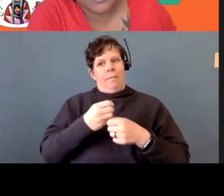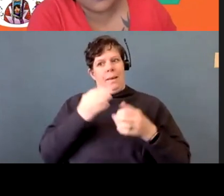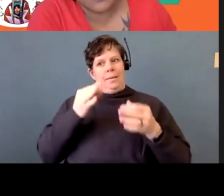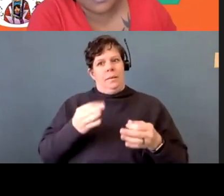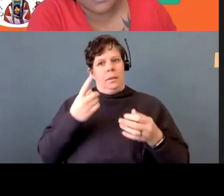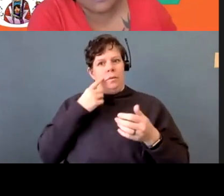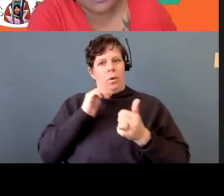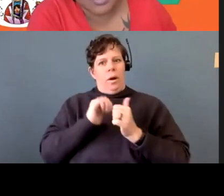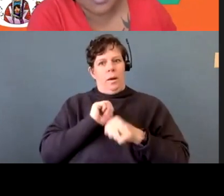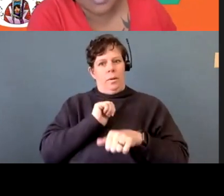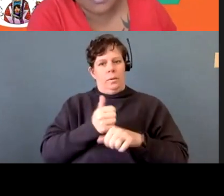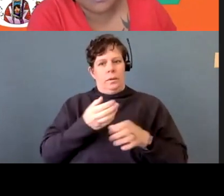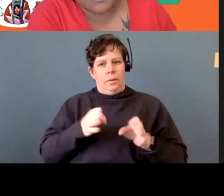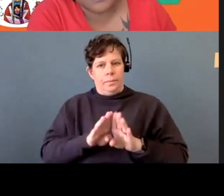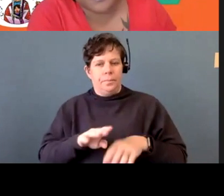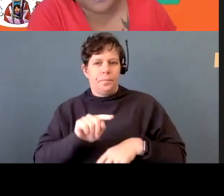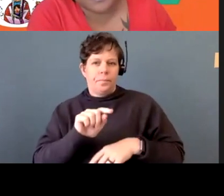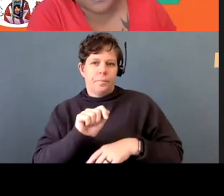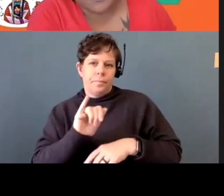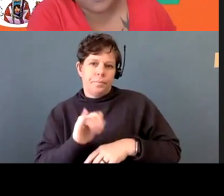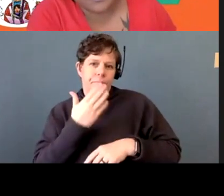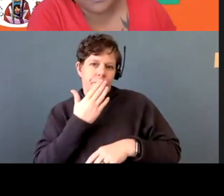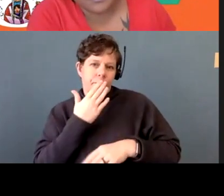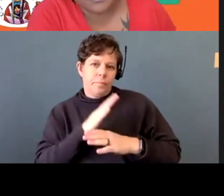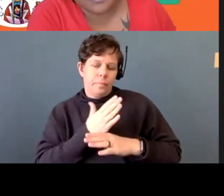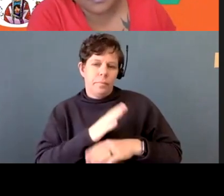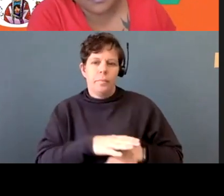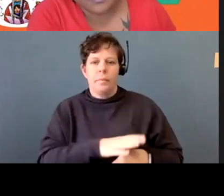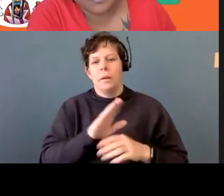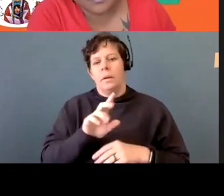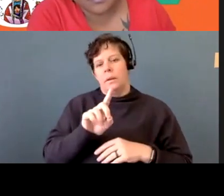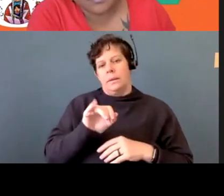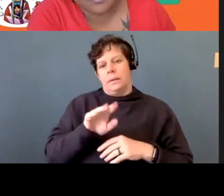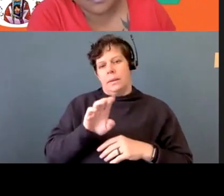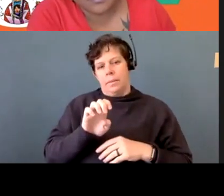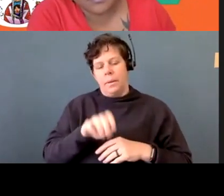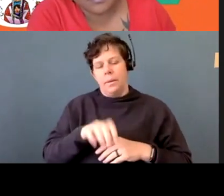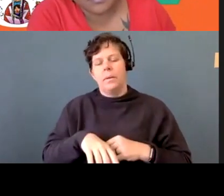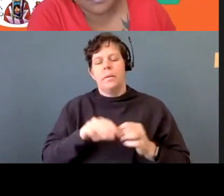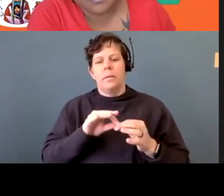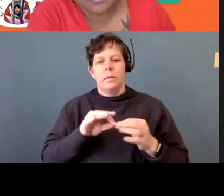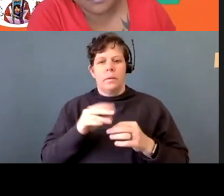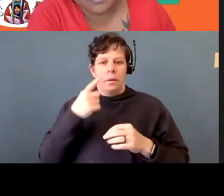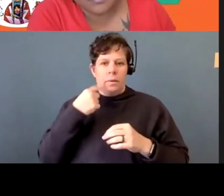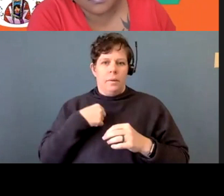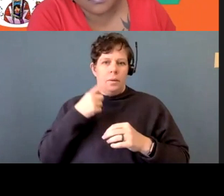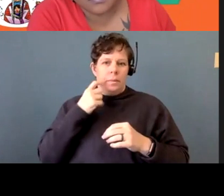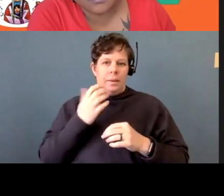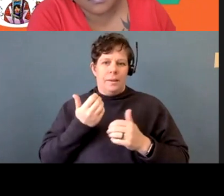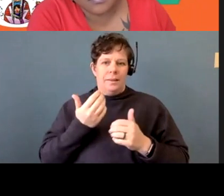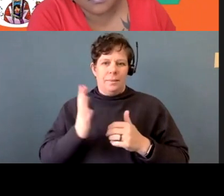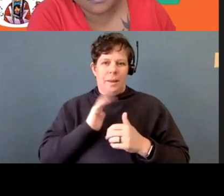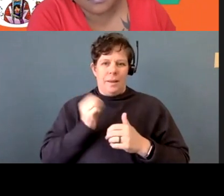Thank you for that. Thank you. Okay. So, so for me, um, I guess, because, you know, back in 1988,